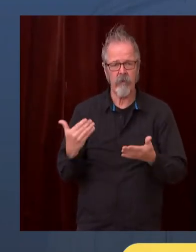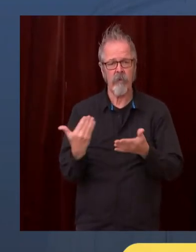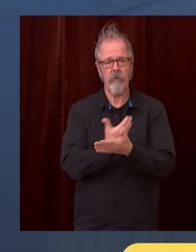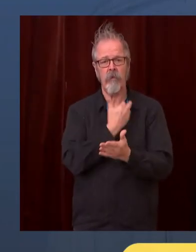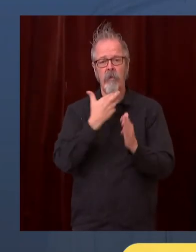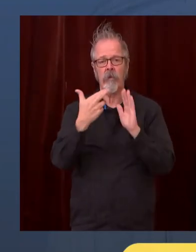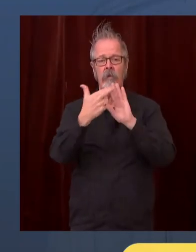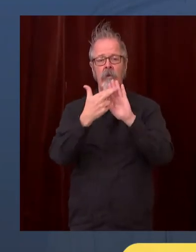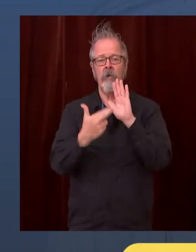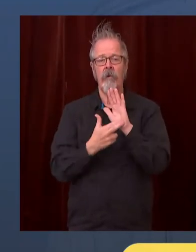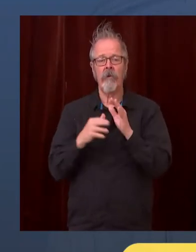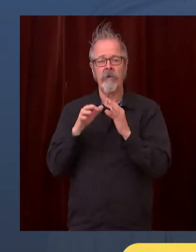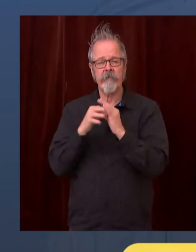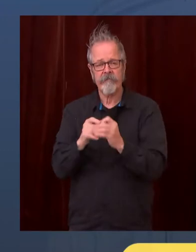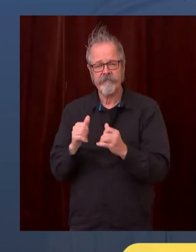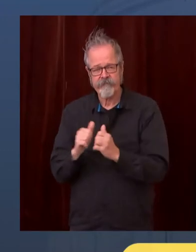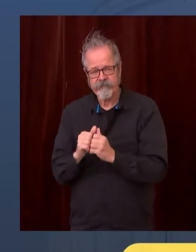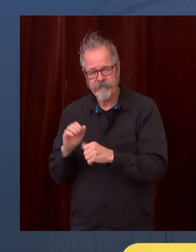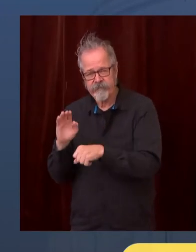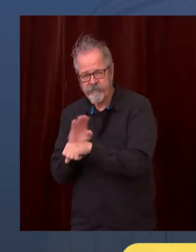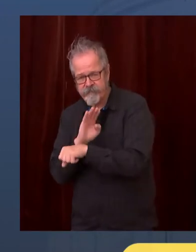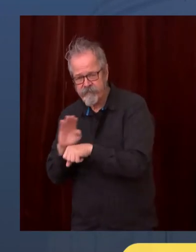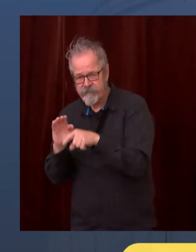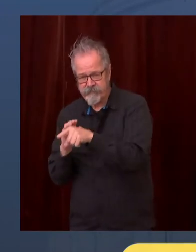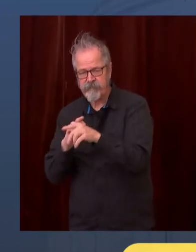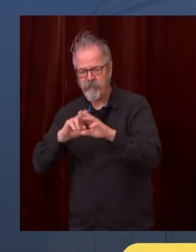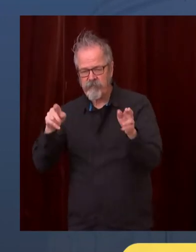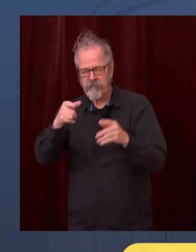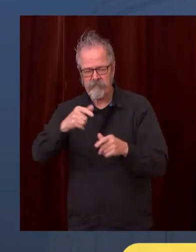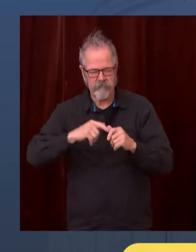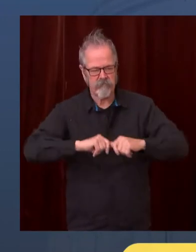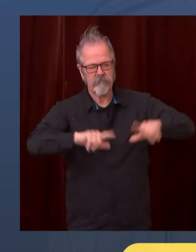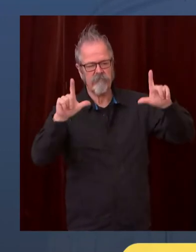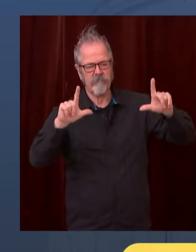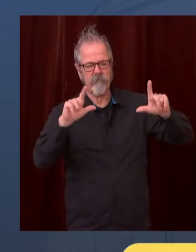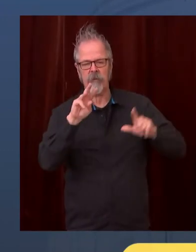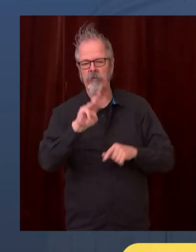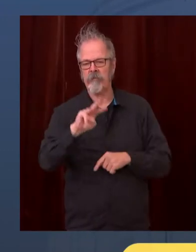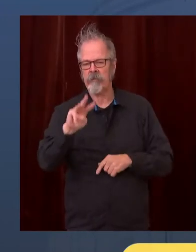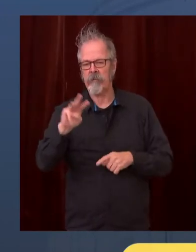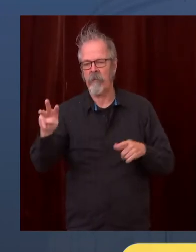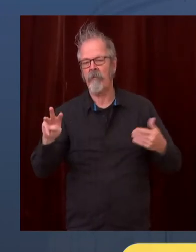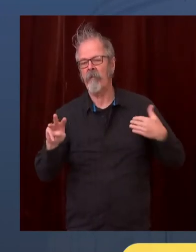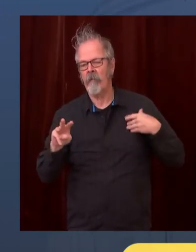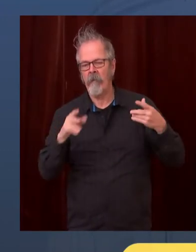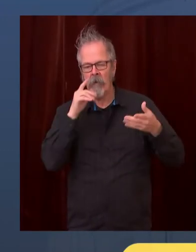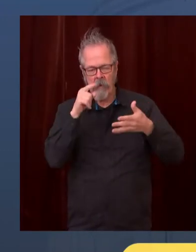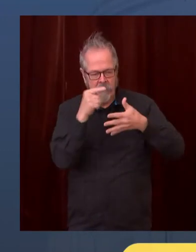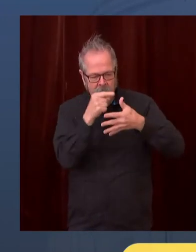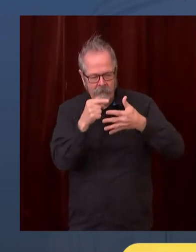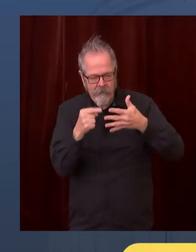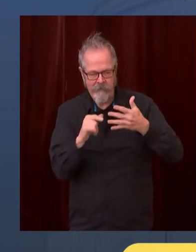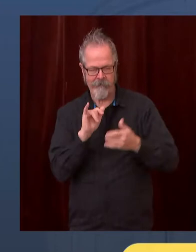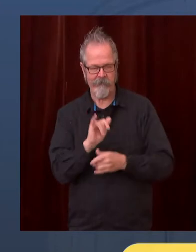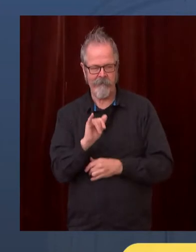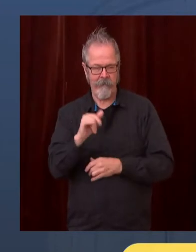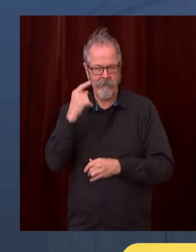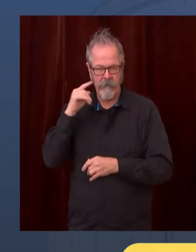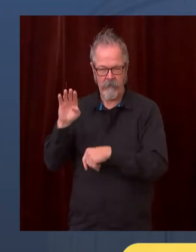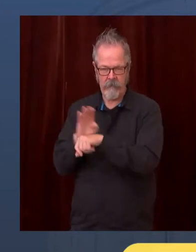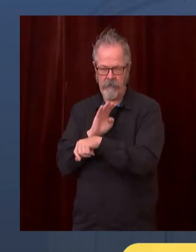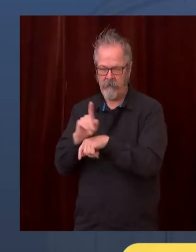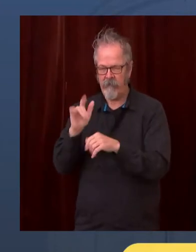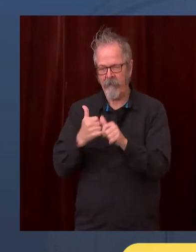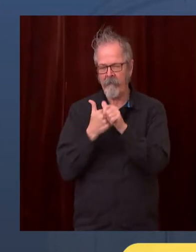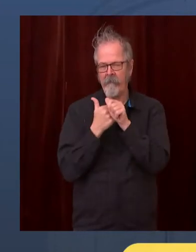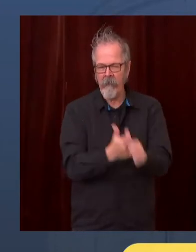on this to help the people of the state of Washington. I want to add, mentioned that we have already committed